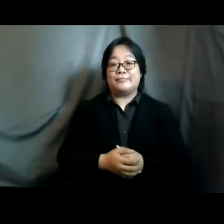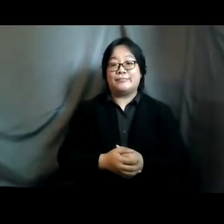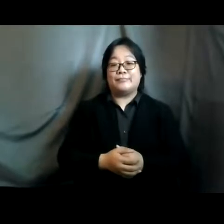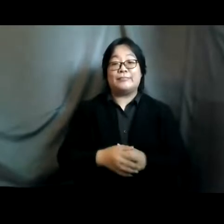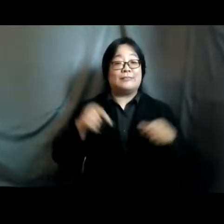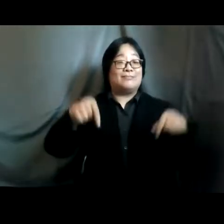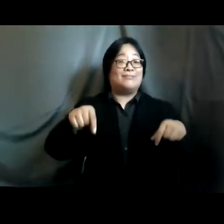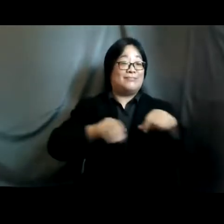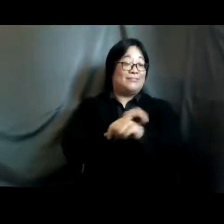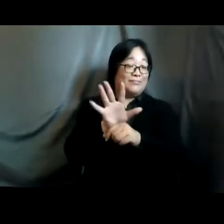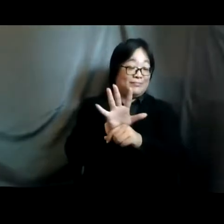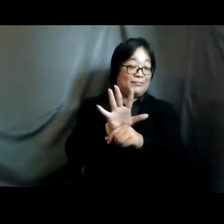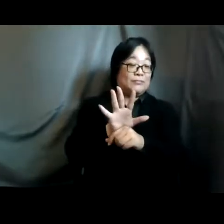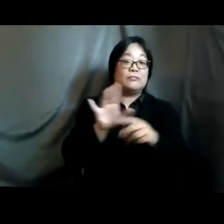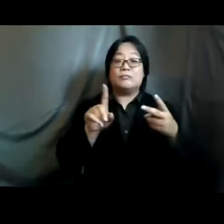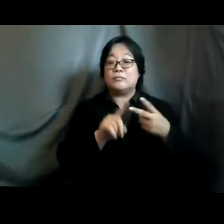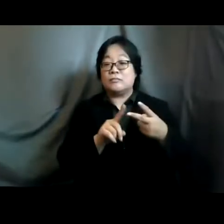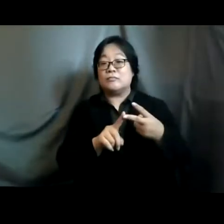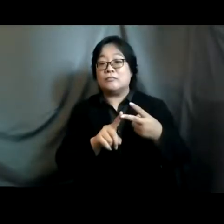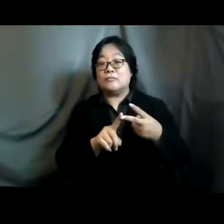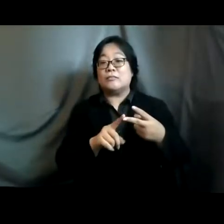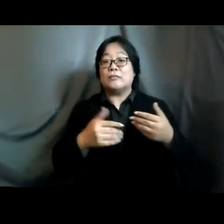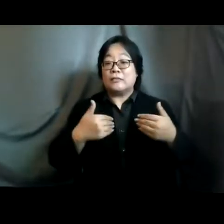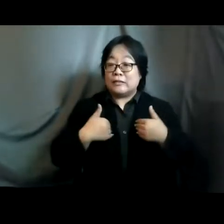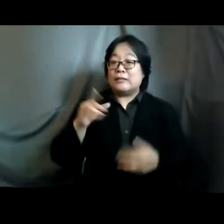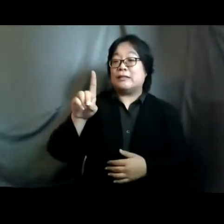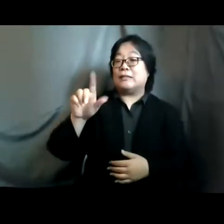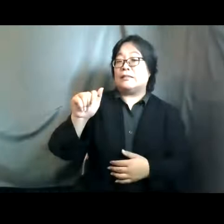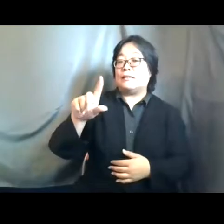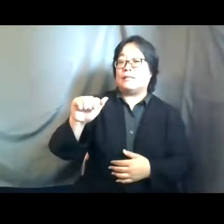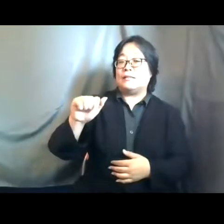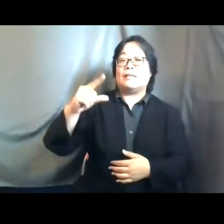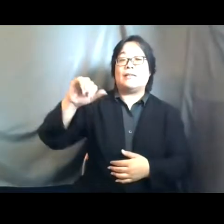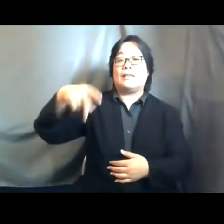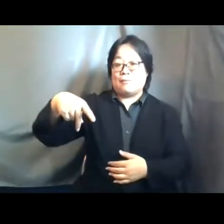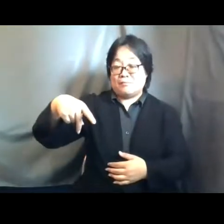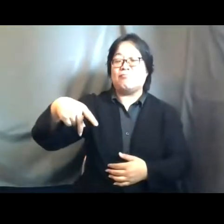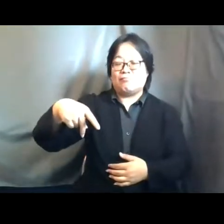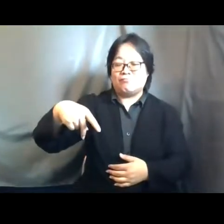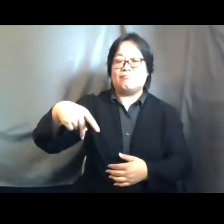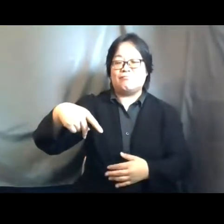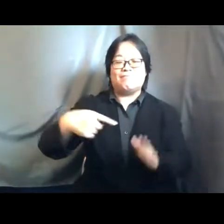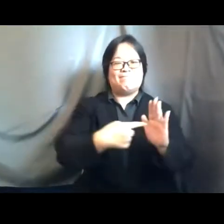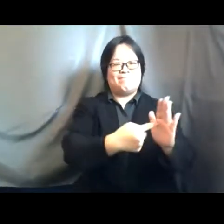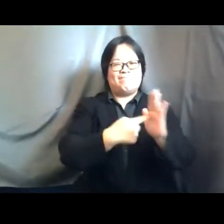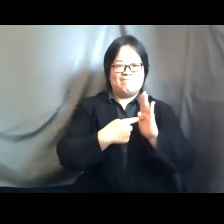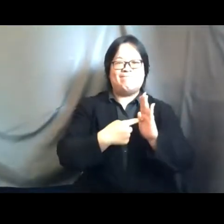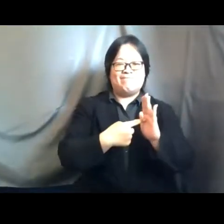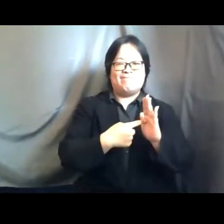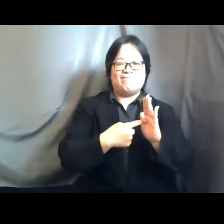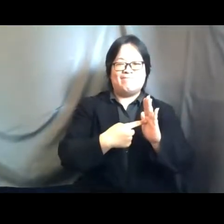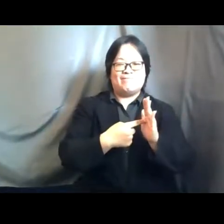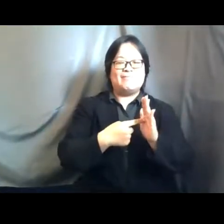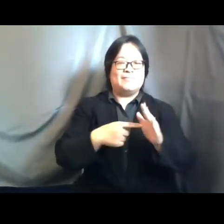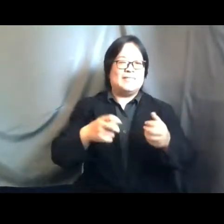19 two was that there are data gaps that accurately um reflect the realities and complexities of